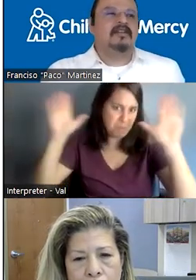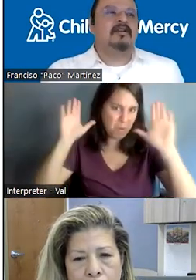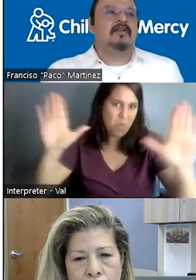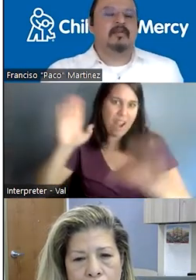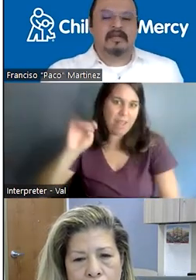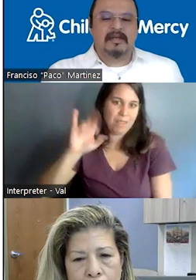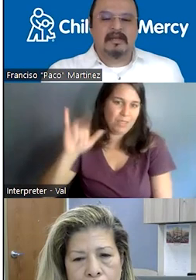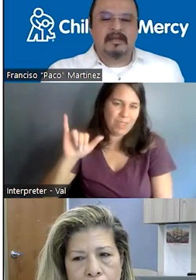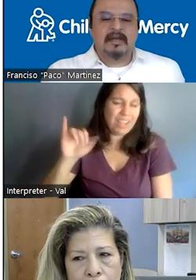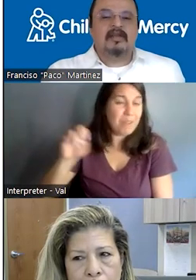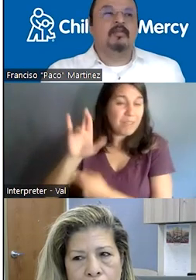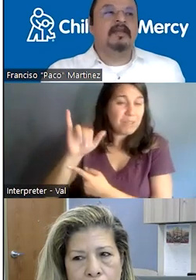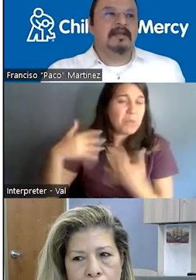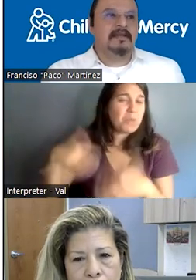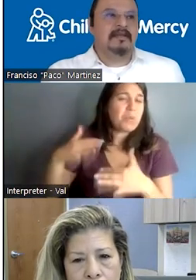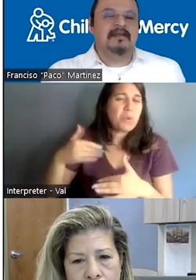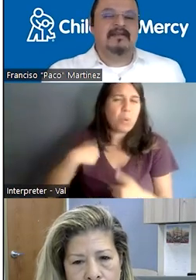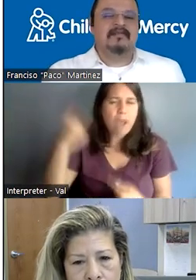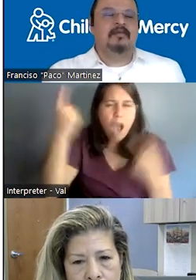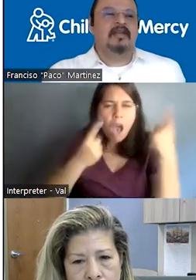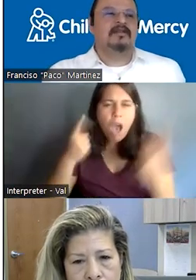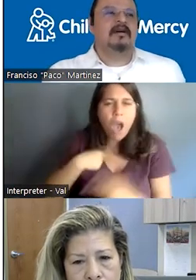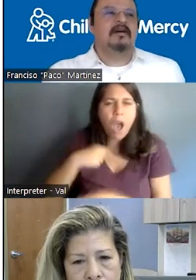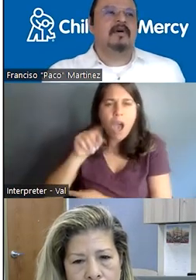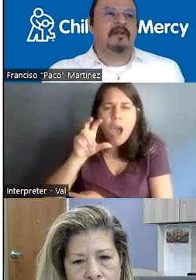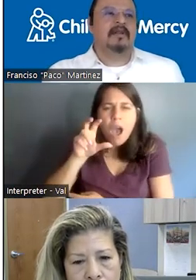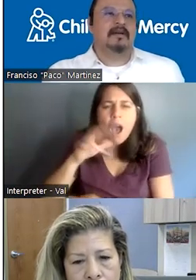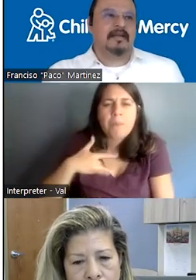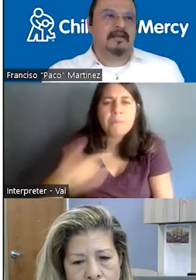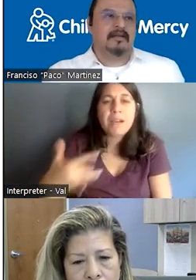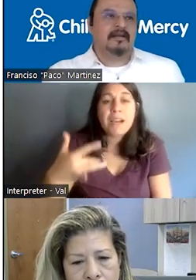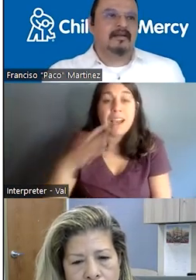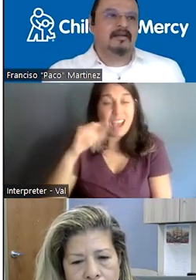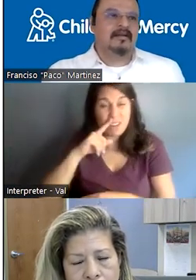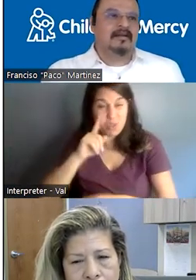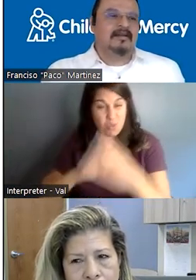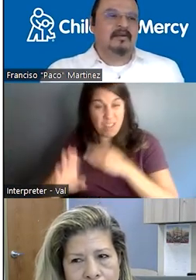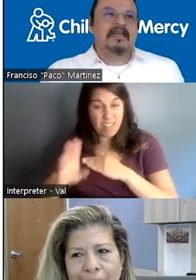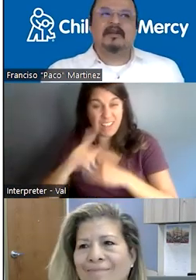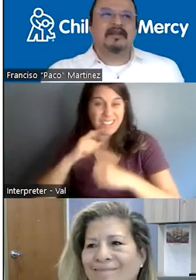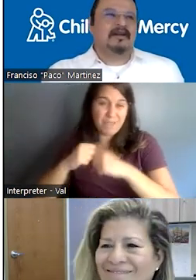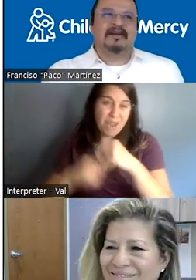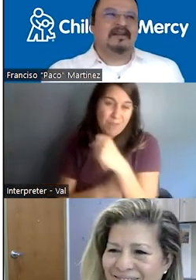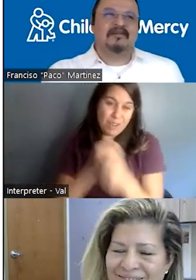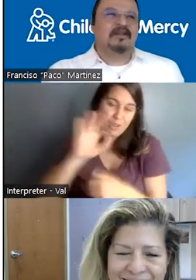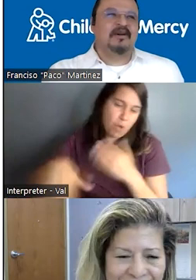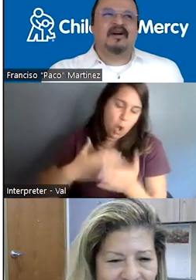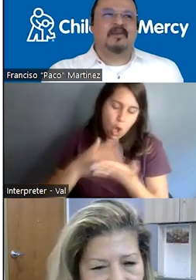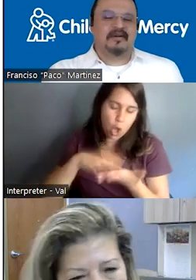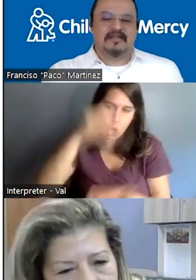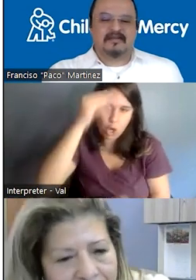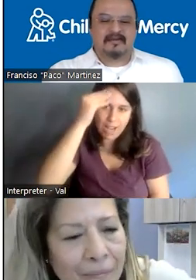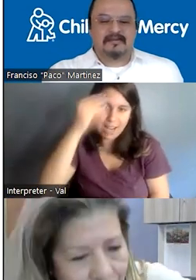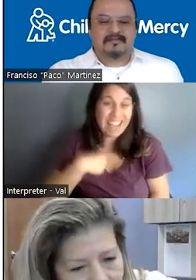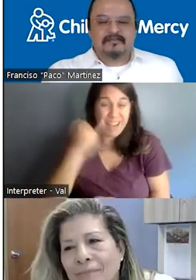is the foundation of humility and humility is the foundation of all learning. We cannot learn if we don't